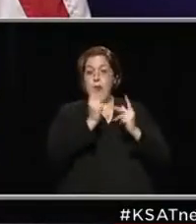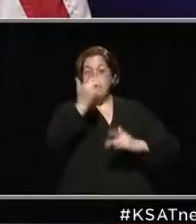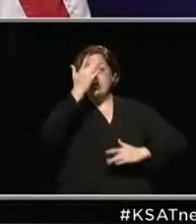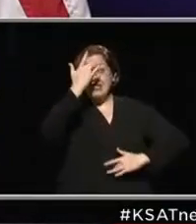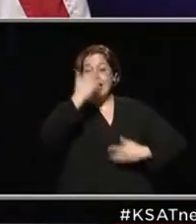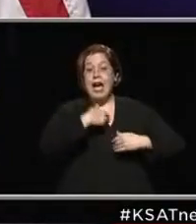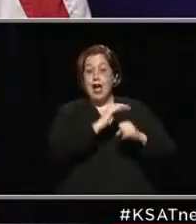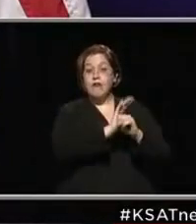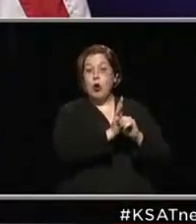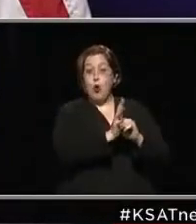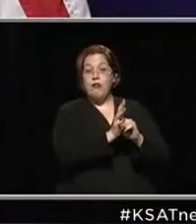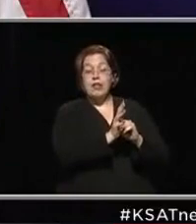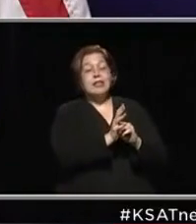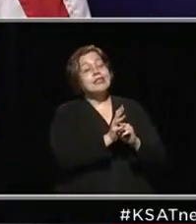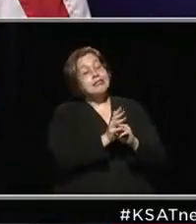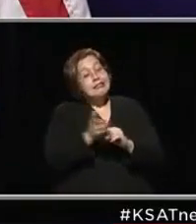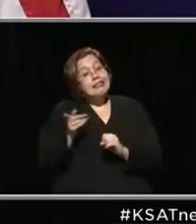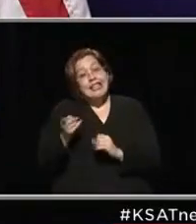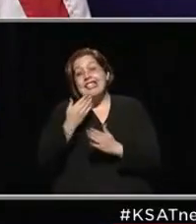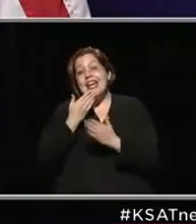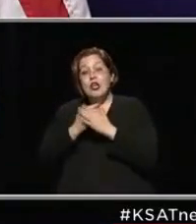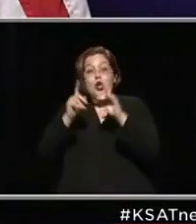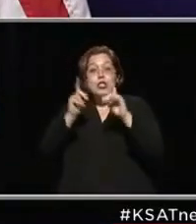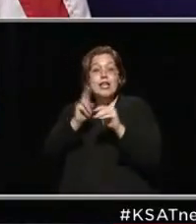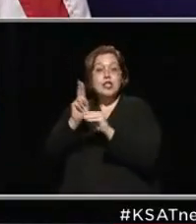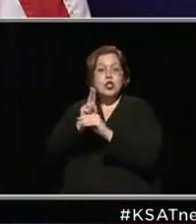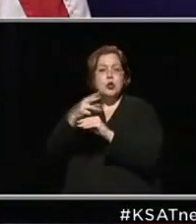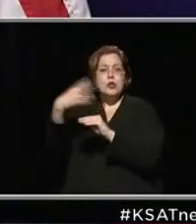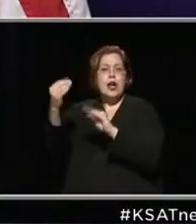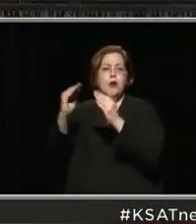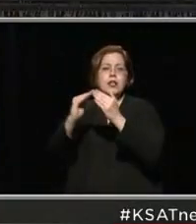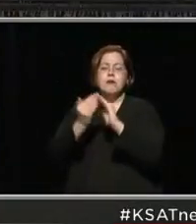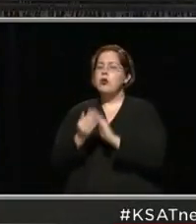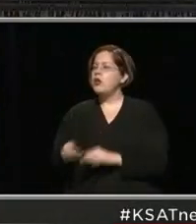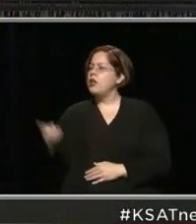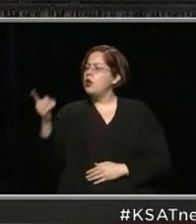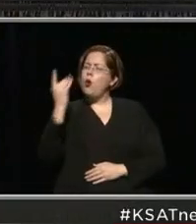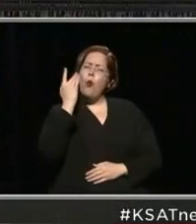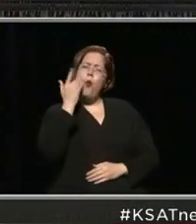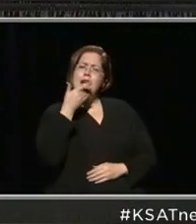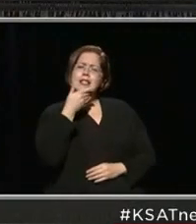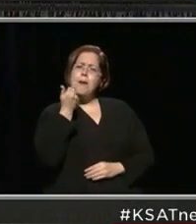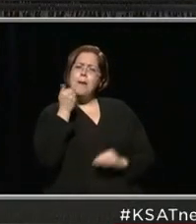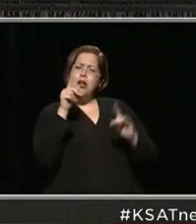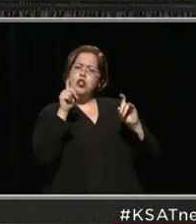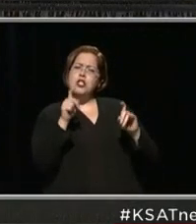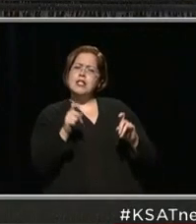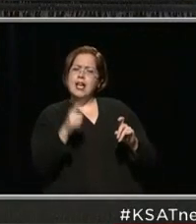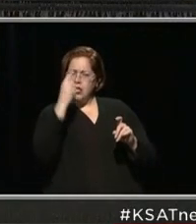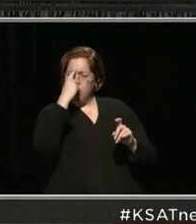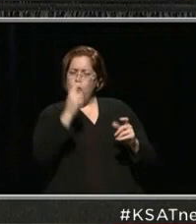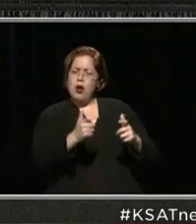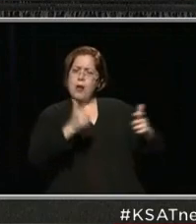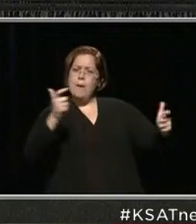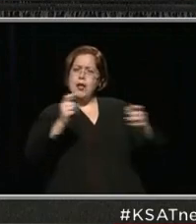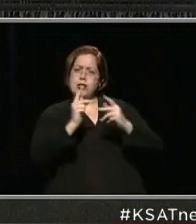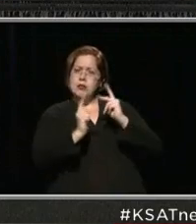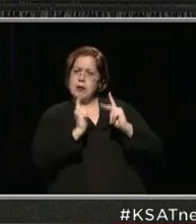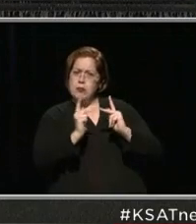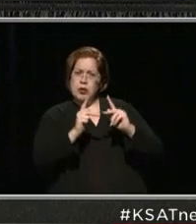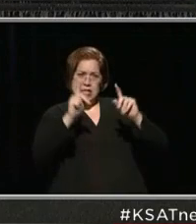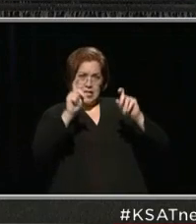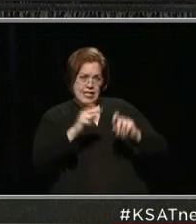you know, definitely a good test to use in our community. Why is it better to test in a large population? Does the test come back